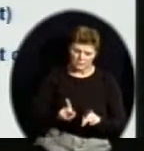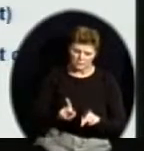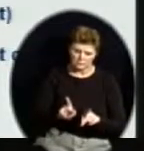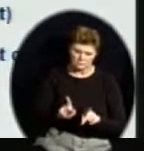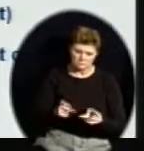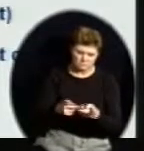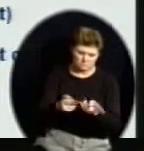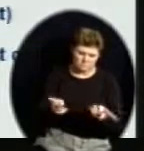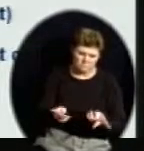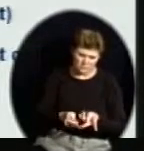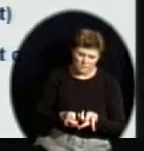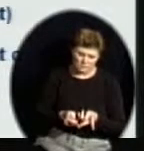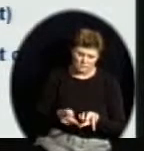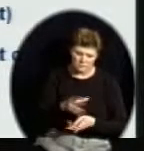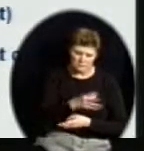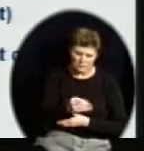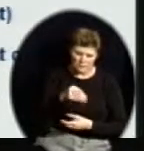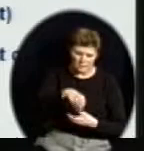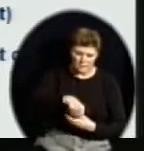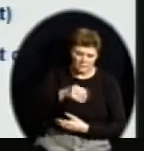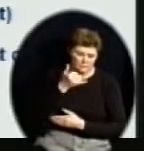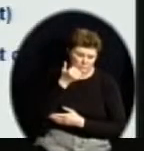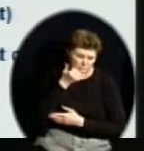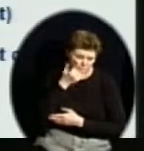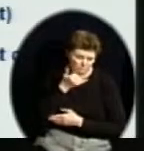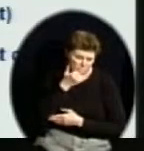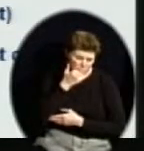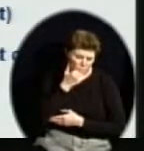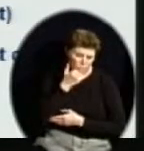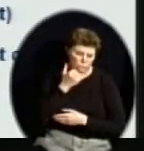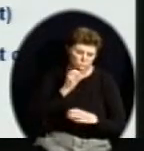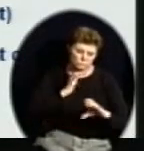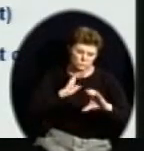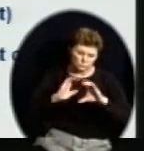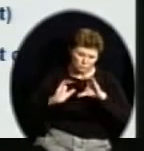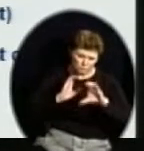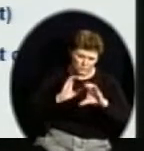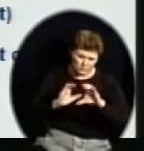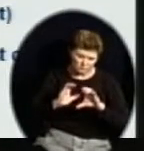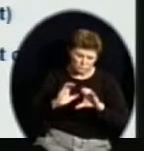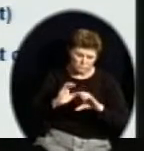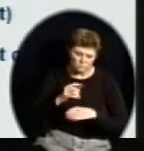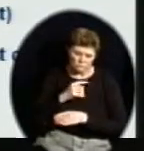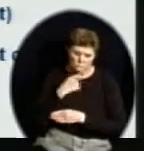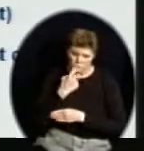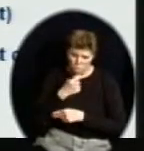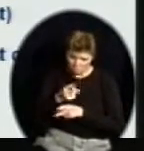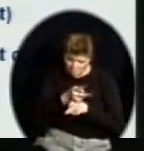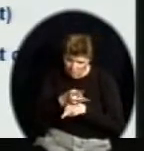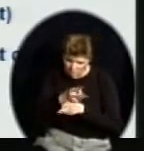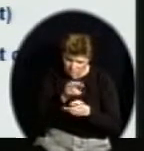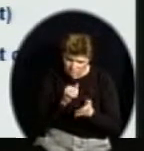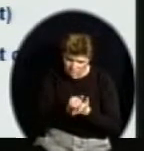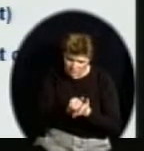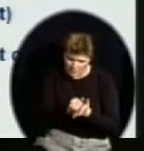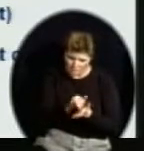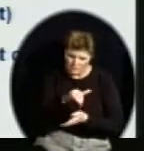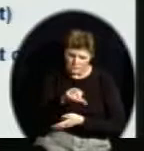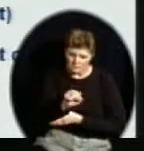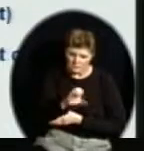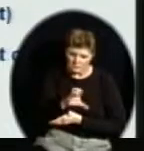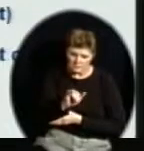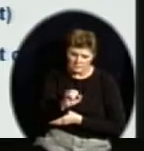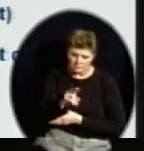and telecommunications. It is monitored by the Office of Civil Rights. And now back to Section